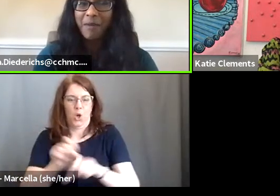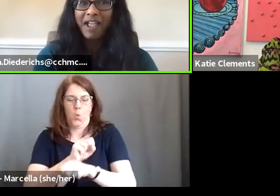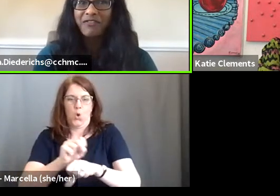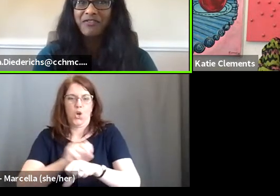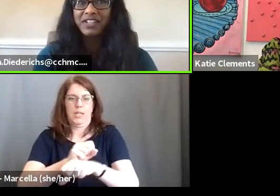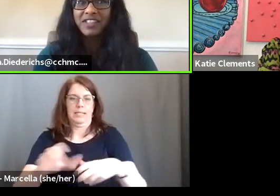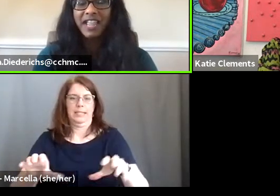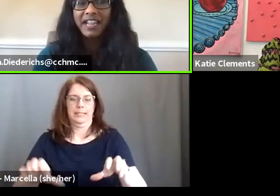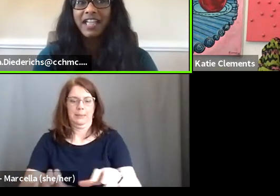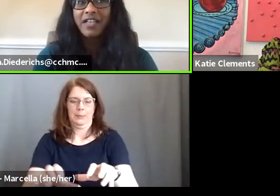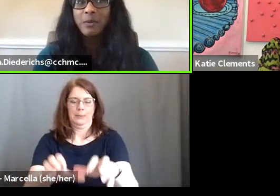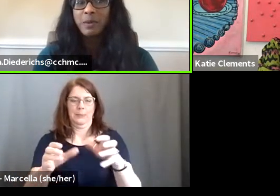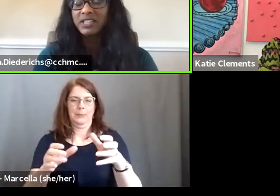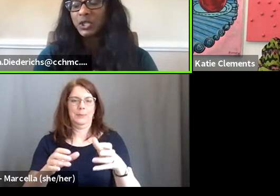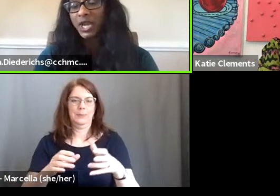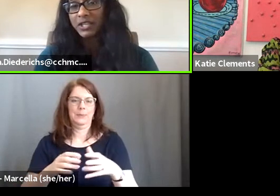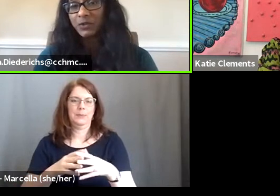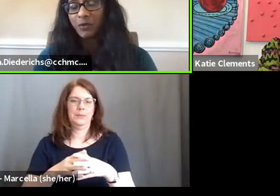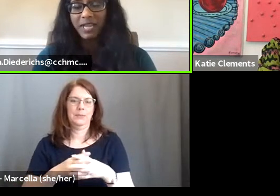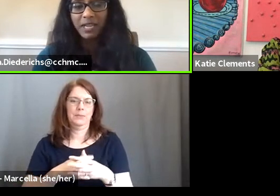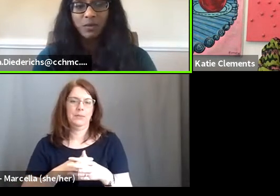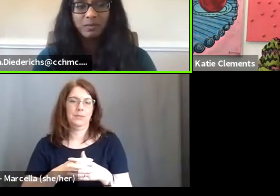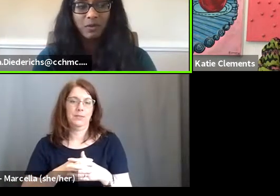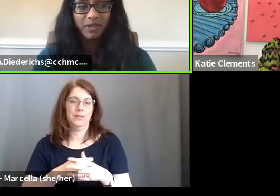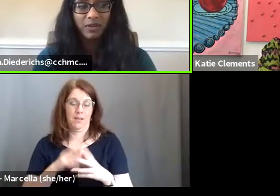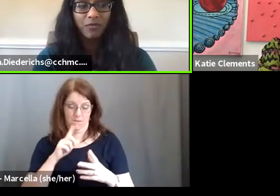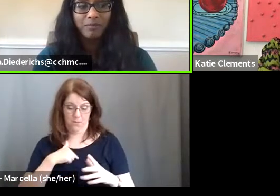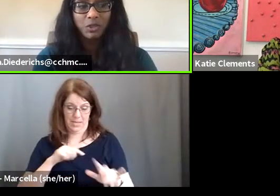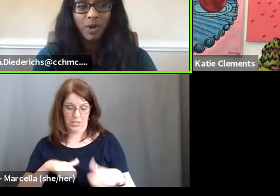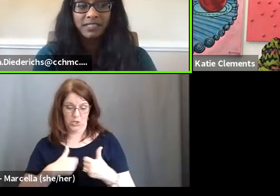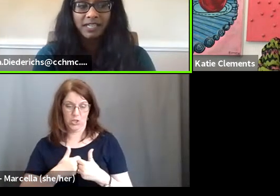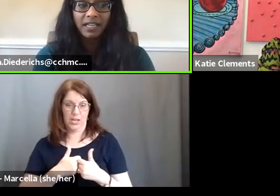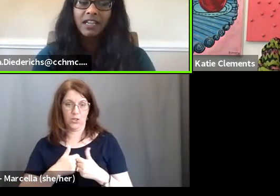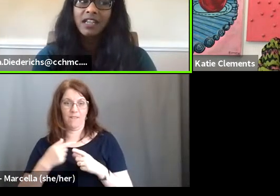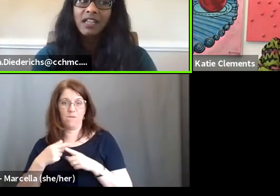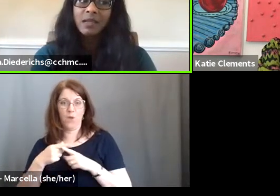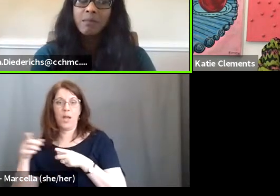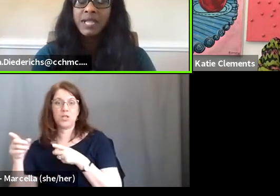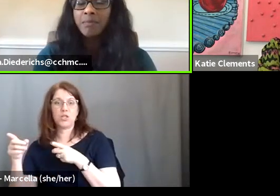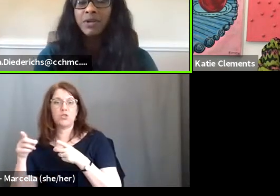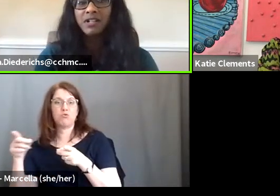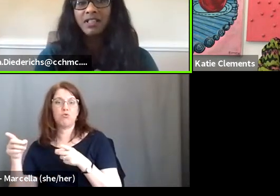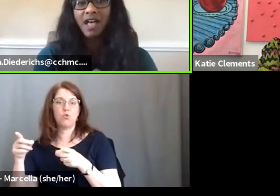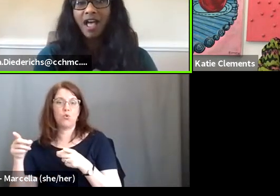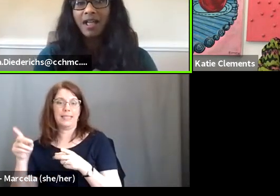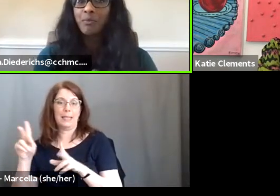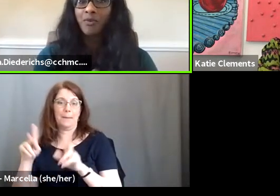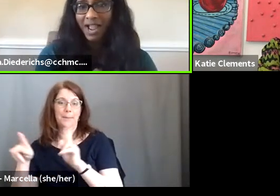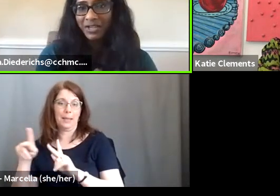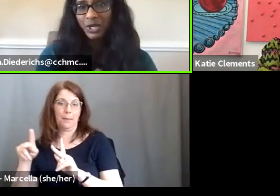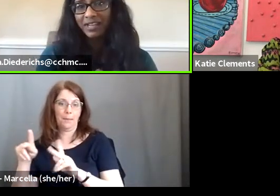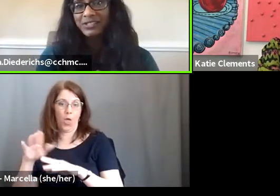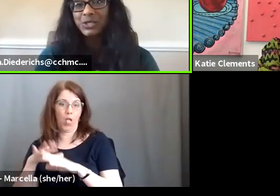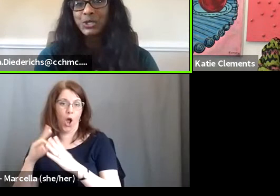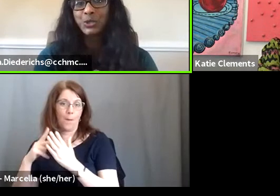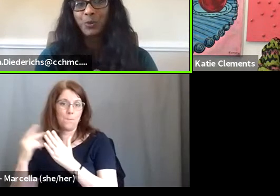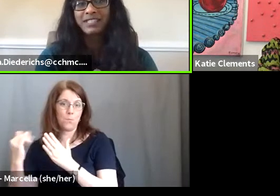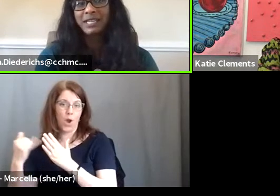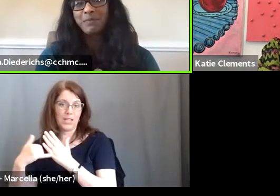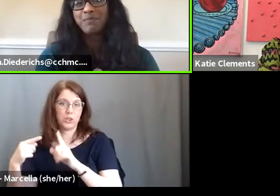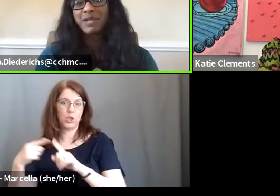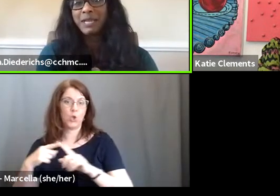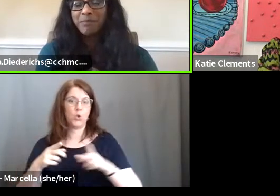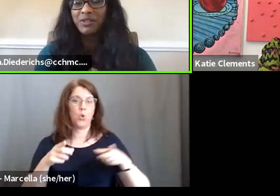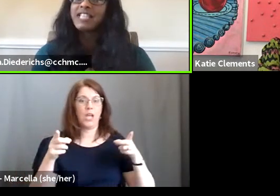Um, I feel like the biggest challenge for me was moving from directing people on projects to